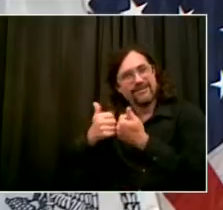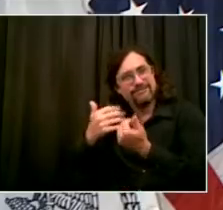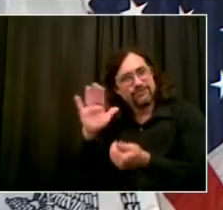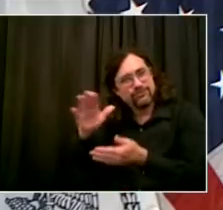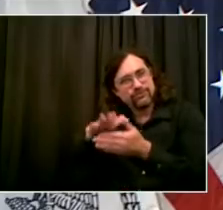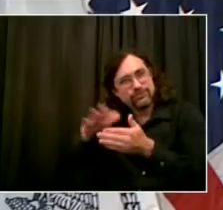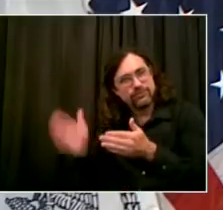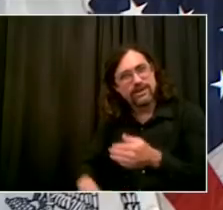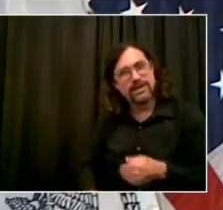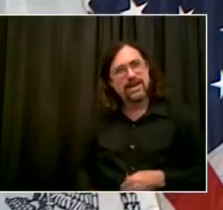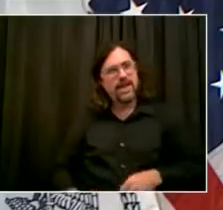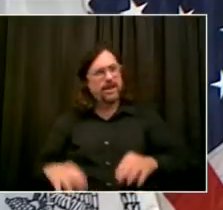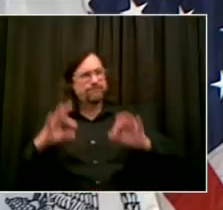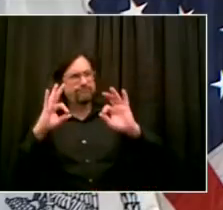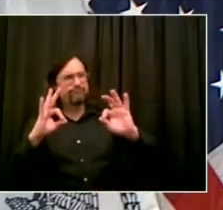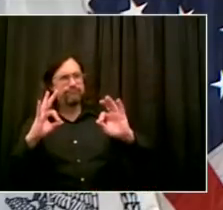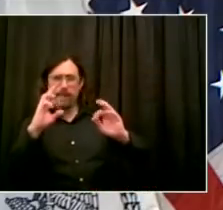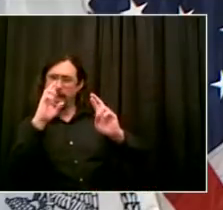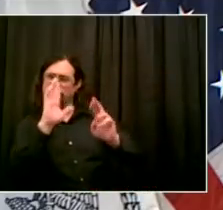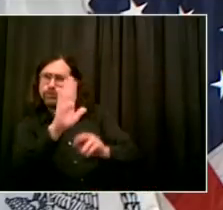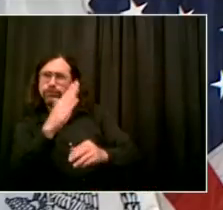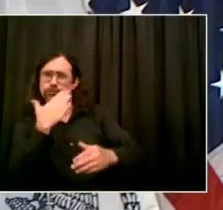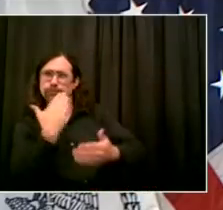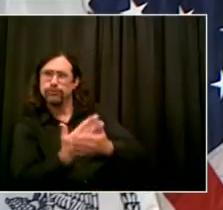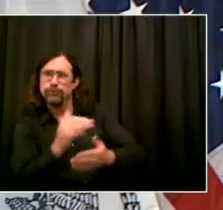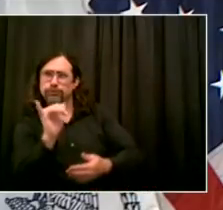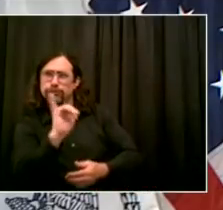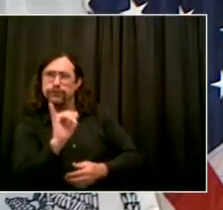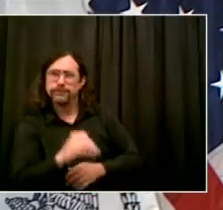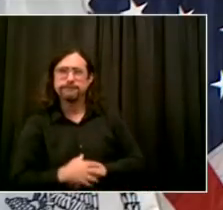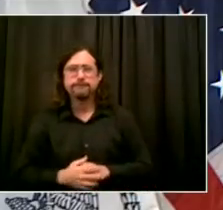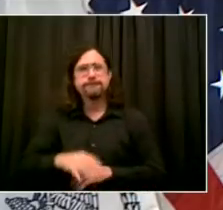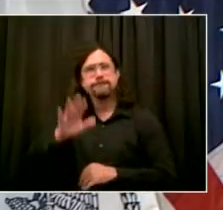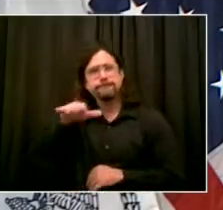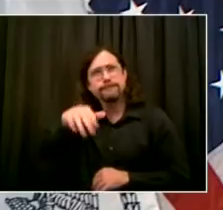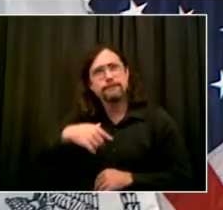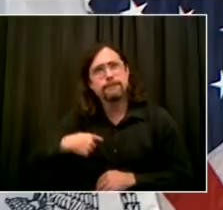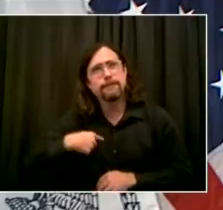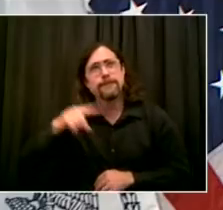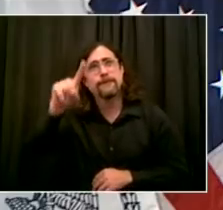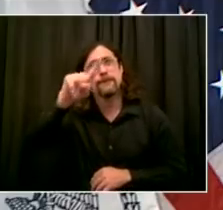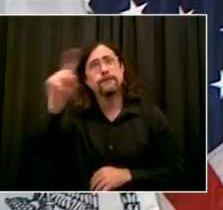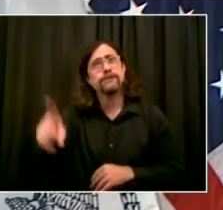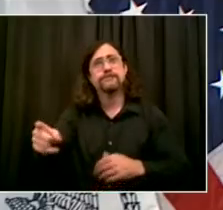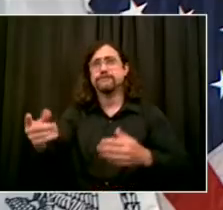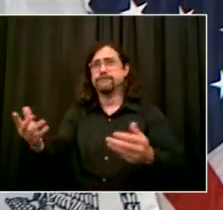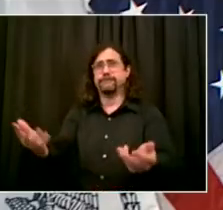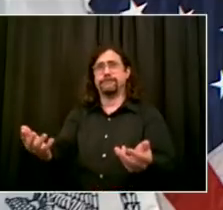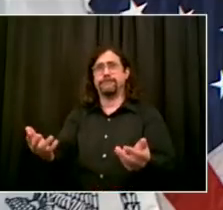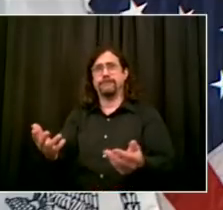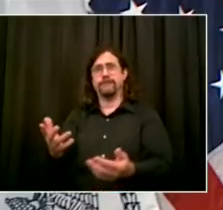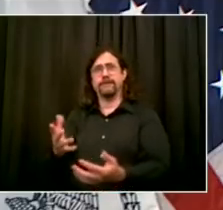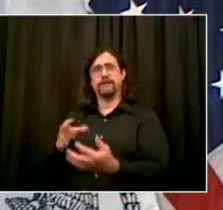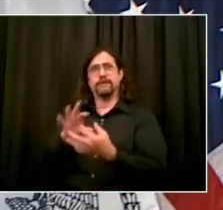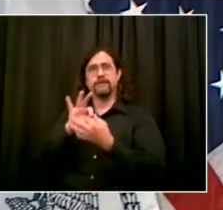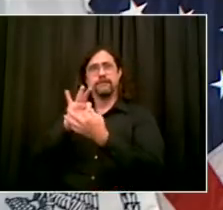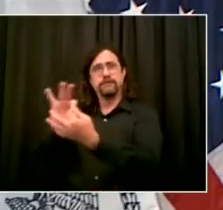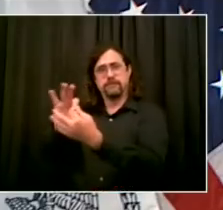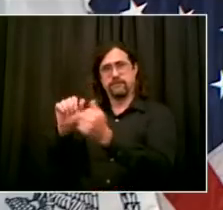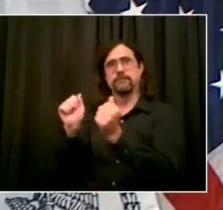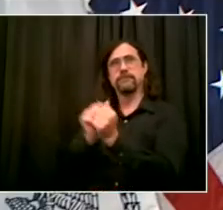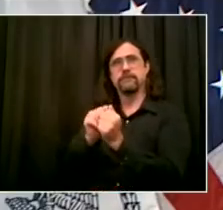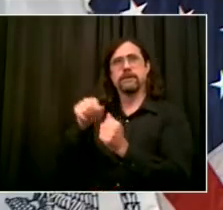this extremely angry video. I'm wondering whether, first of all, whether you saw it and